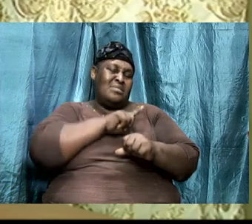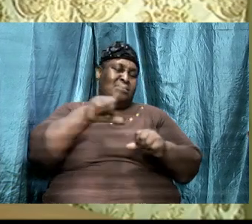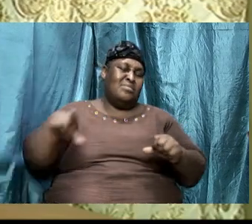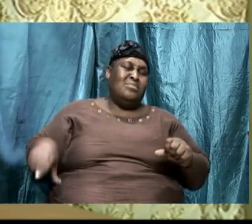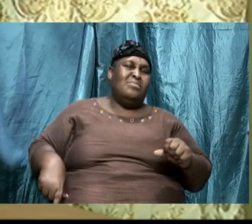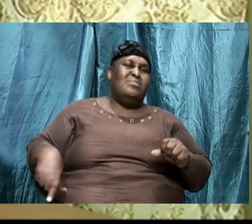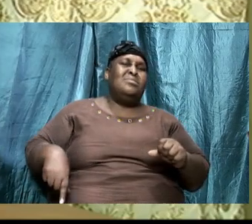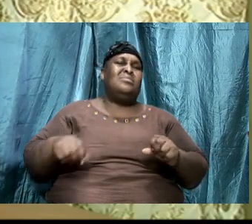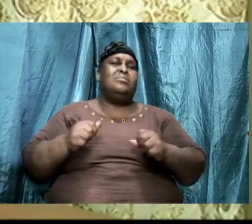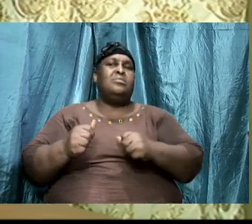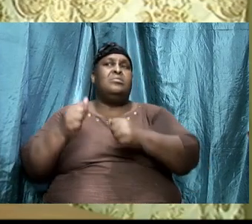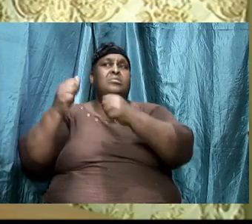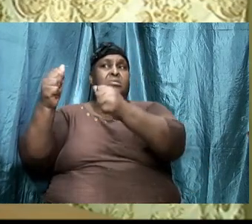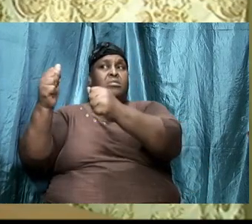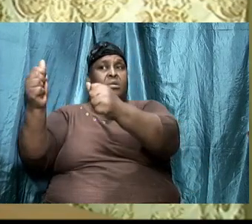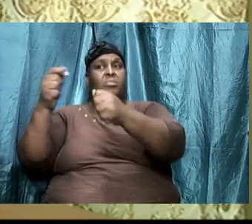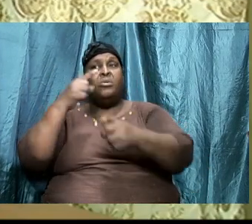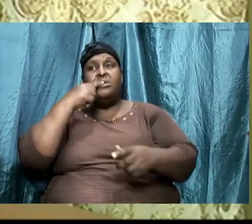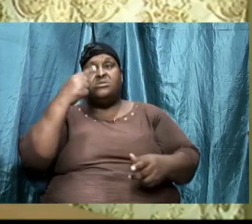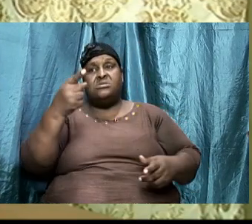the apostle could have said